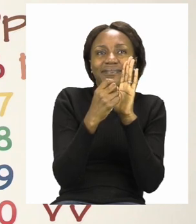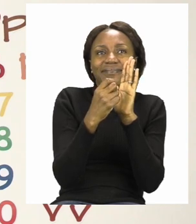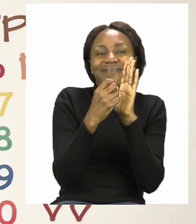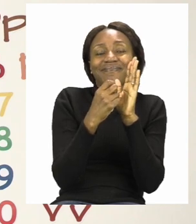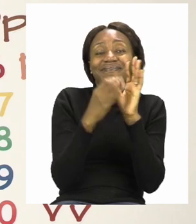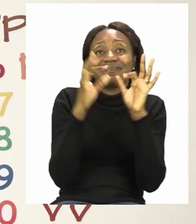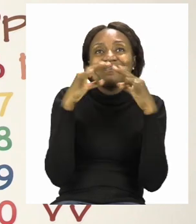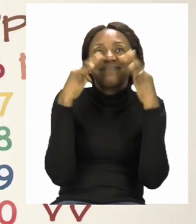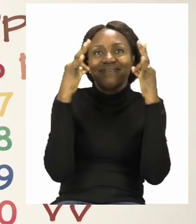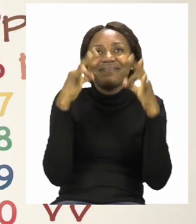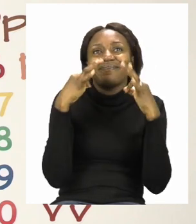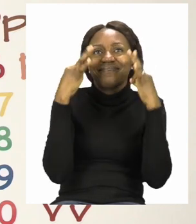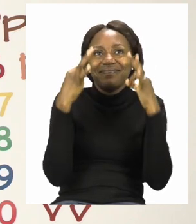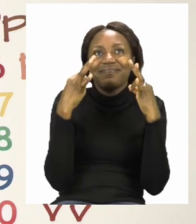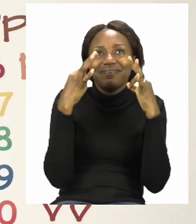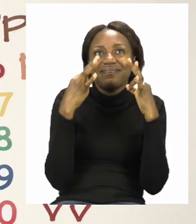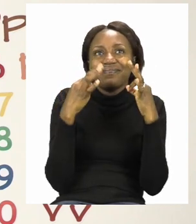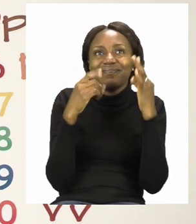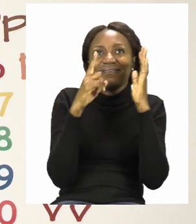special sanitizing song.